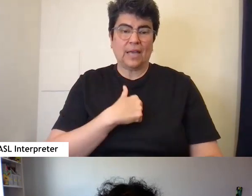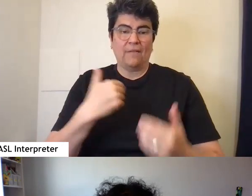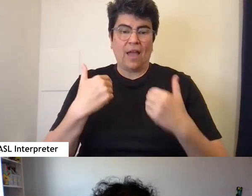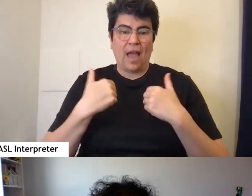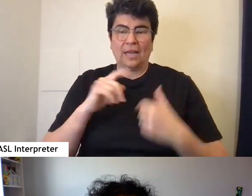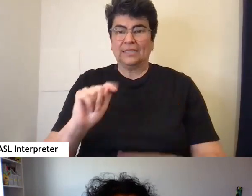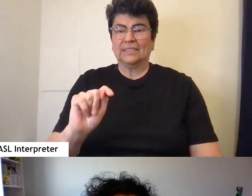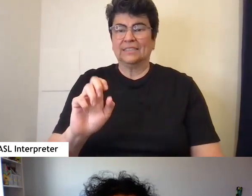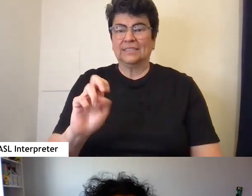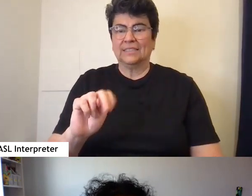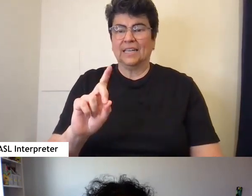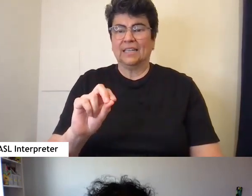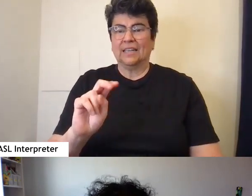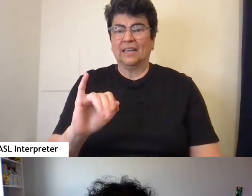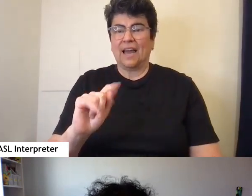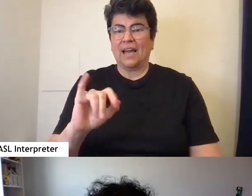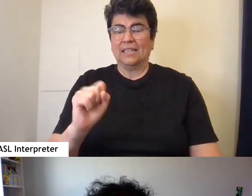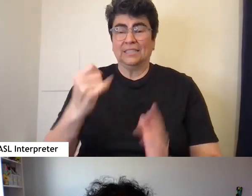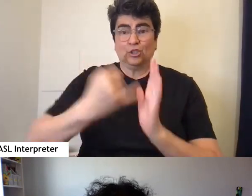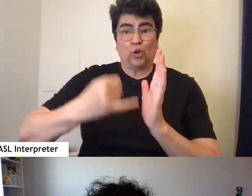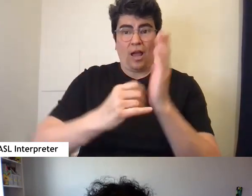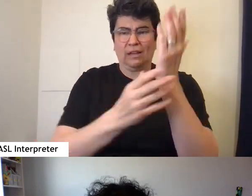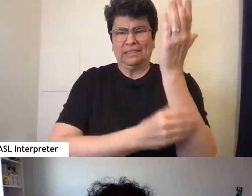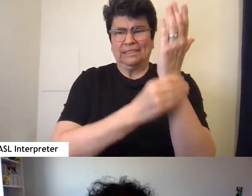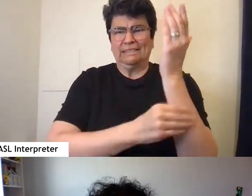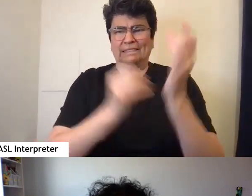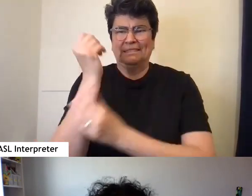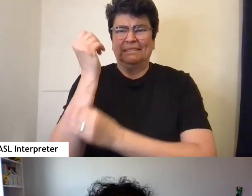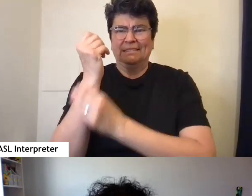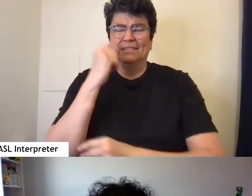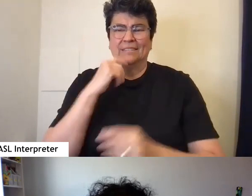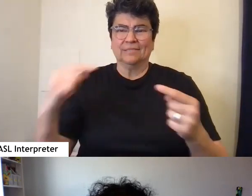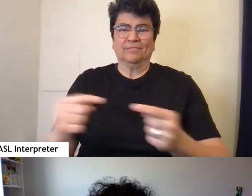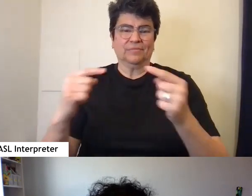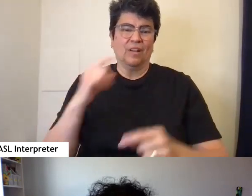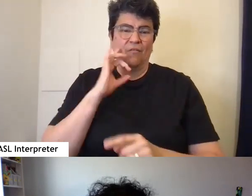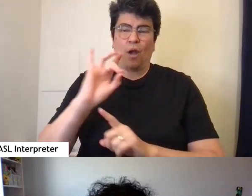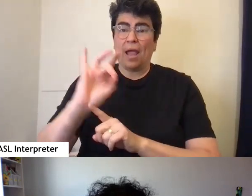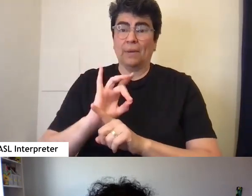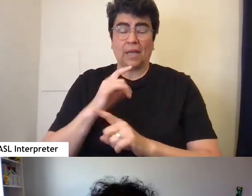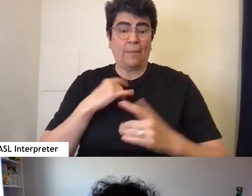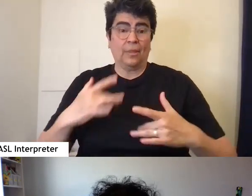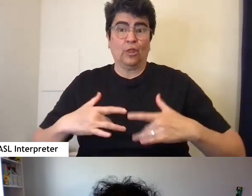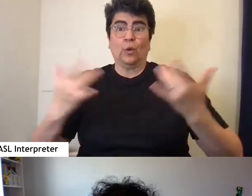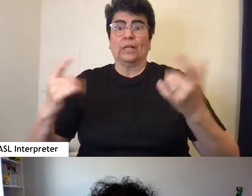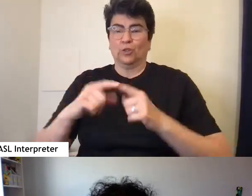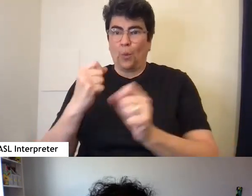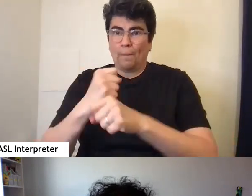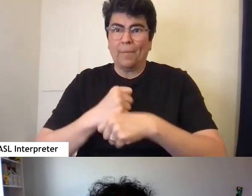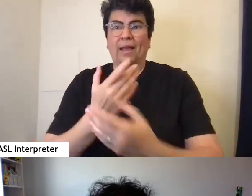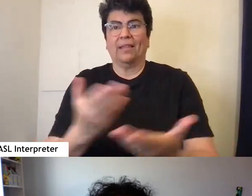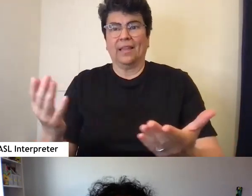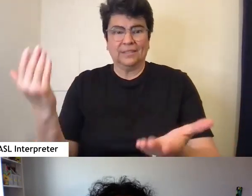tendinitis for a drawing related tendinitis for eight months so I'm just so thrilled to be able to make things again.